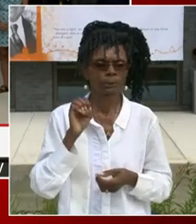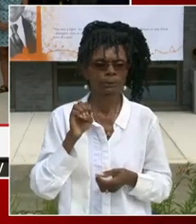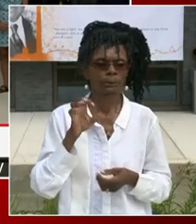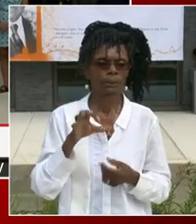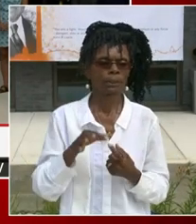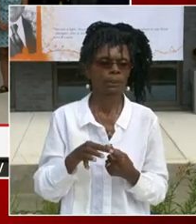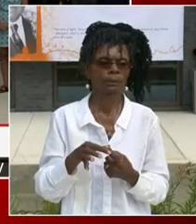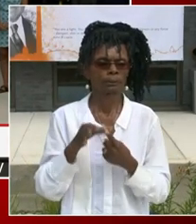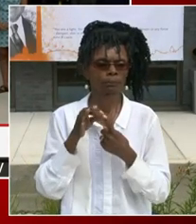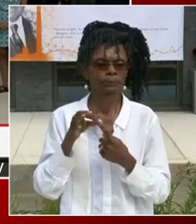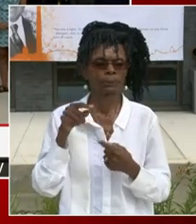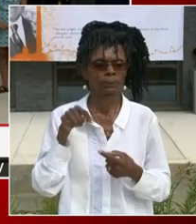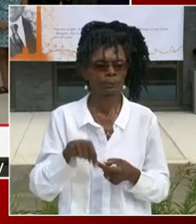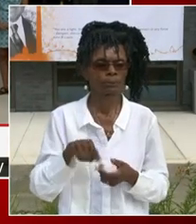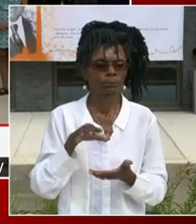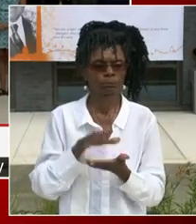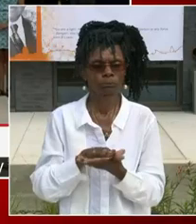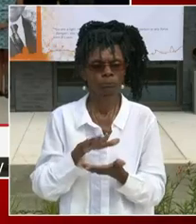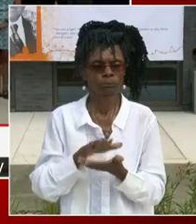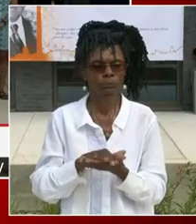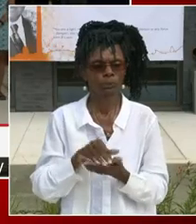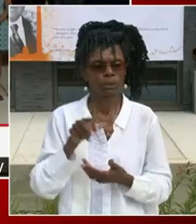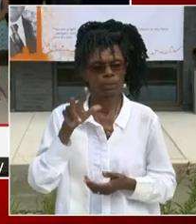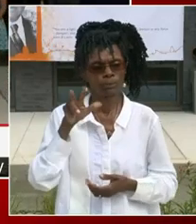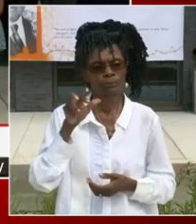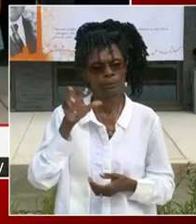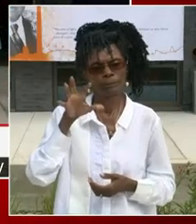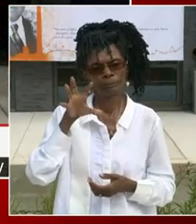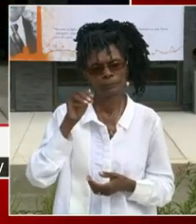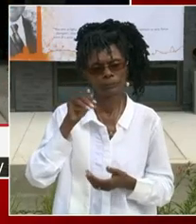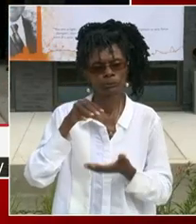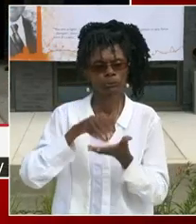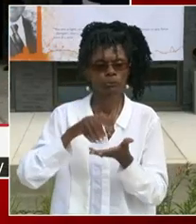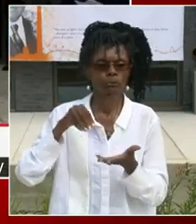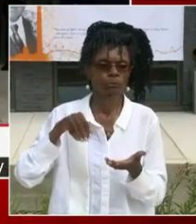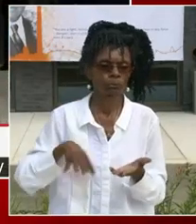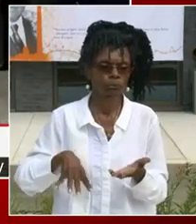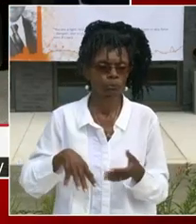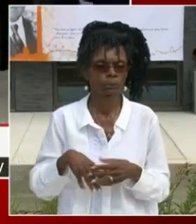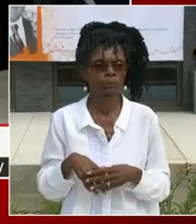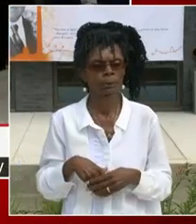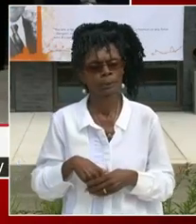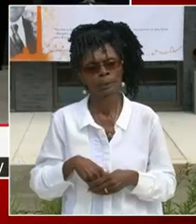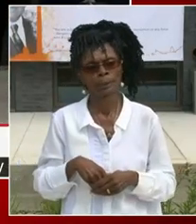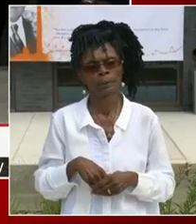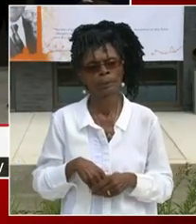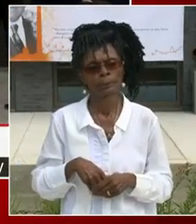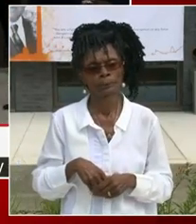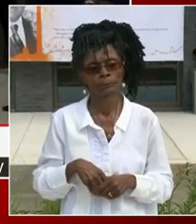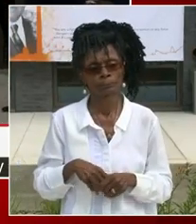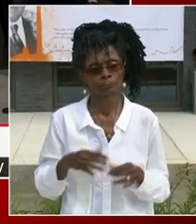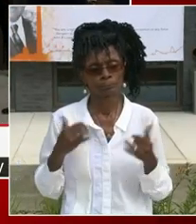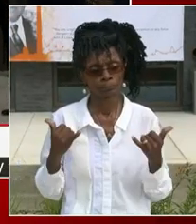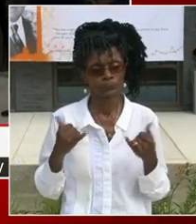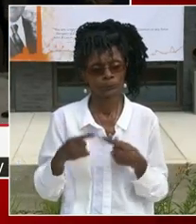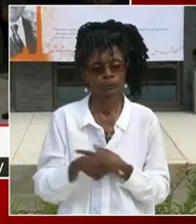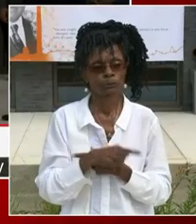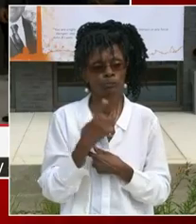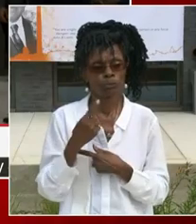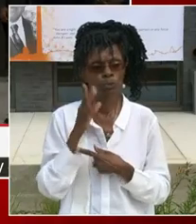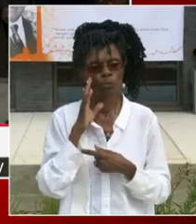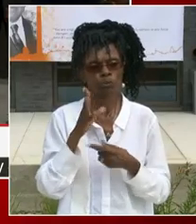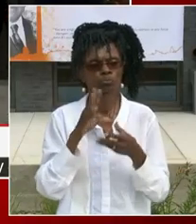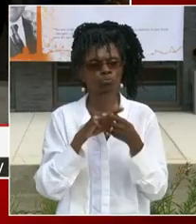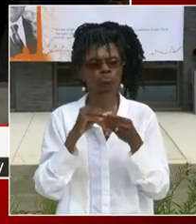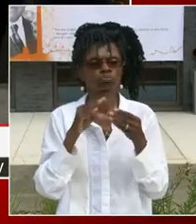West home. You are going to hear a lot about this beautiful building. I want to acknowledge the advisory